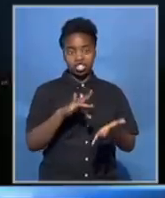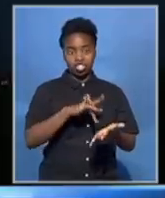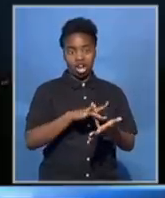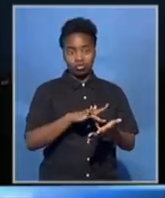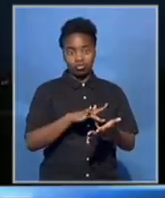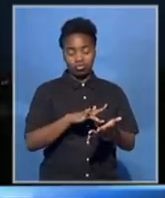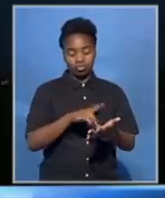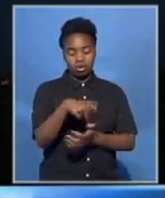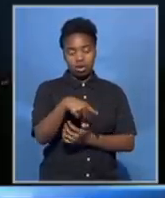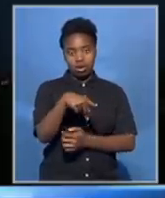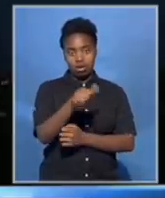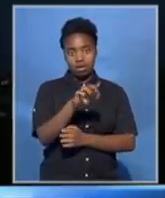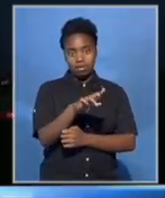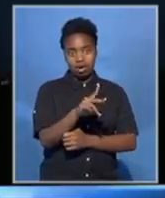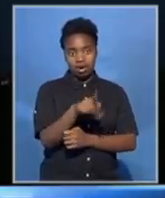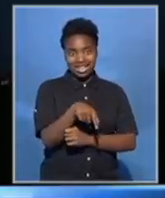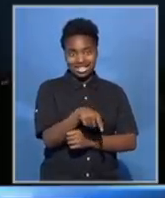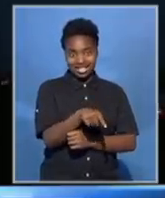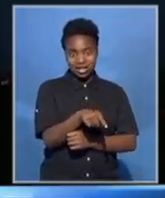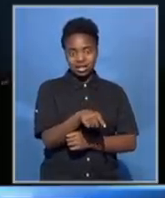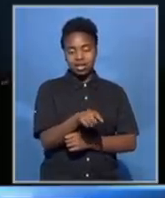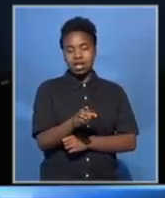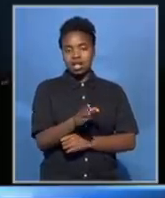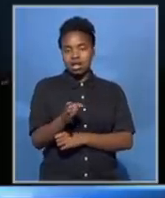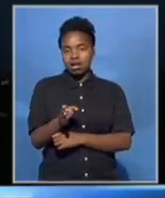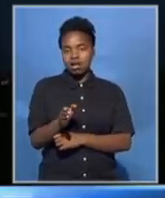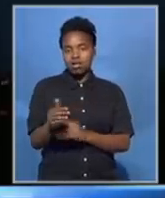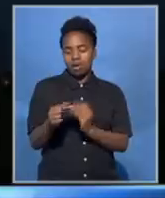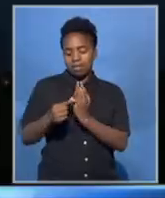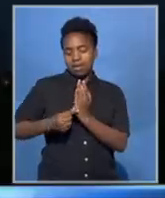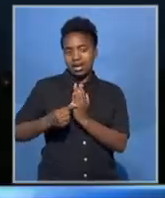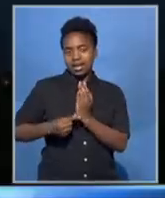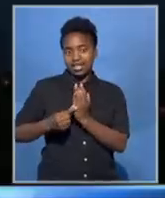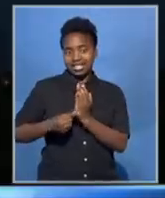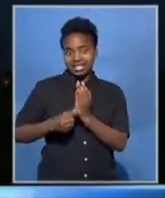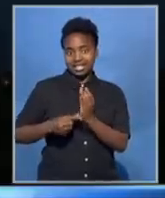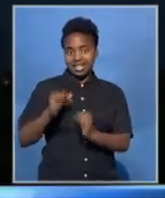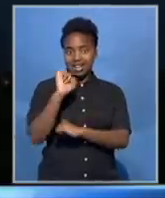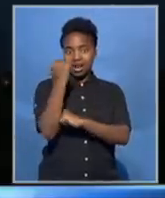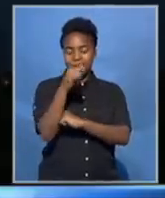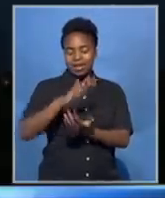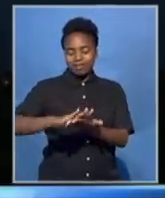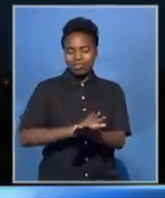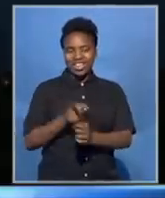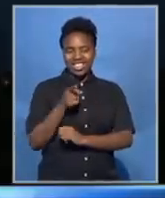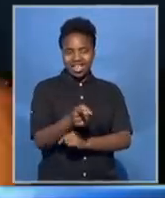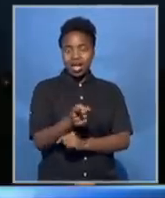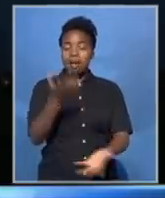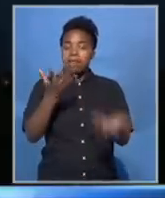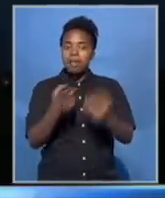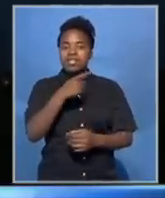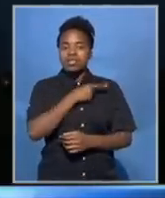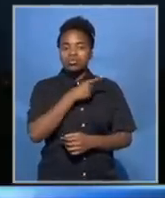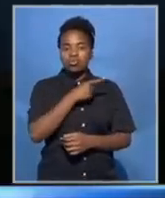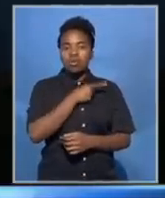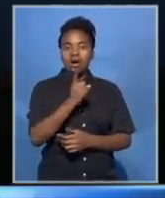may be where the Charlie Hebdo magazine newspaper is printed. So that may be a reason. This